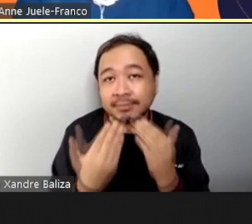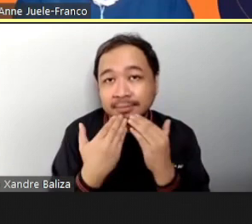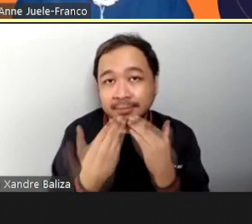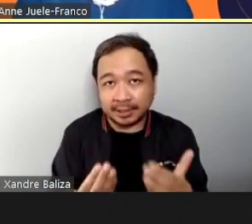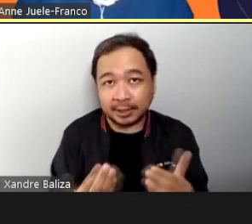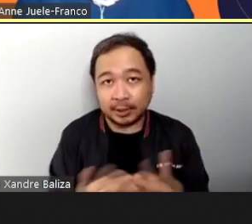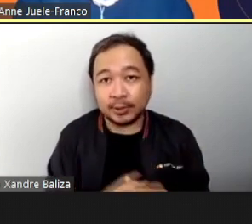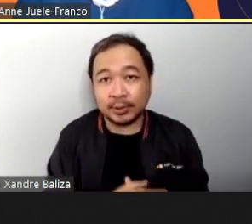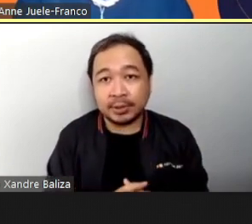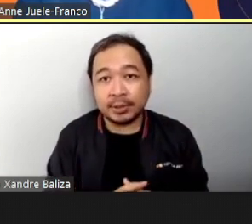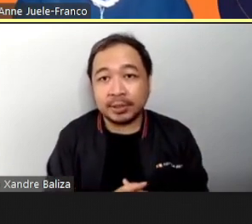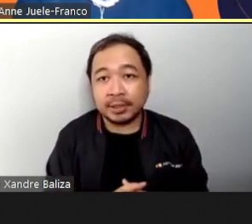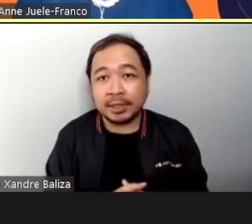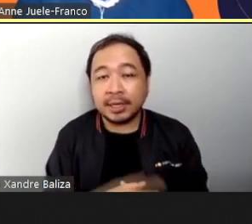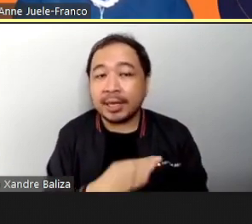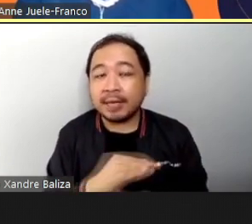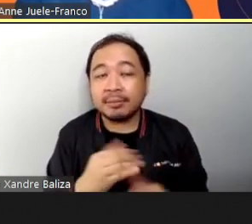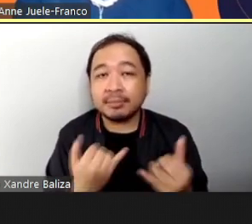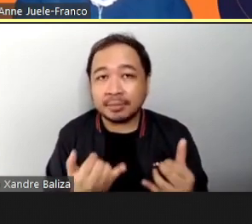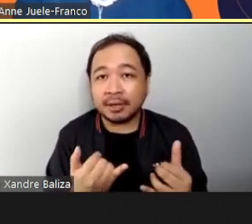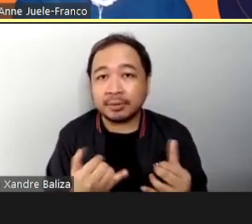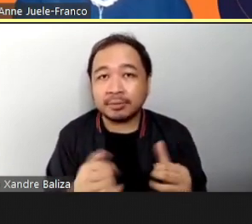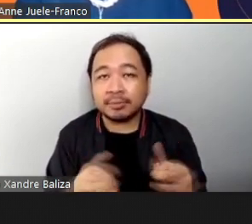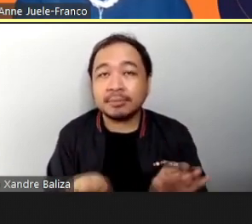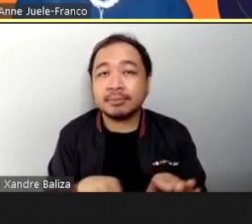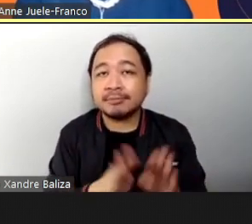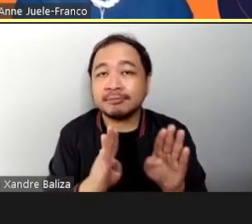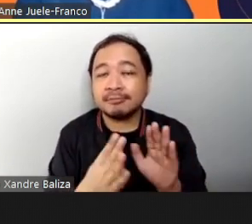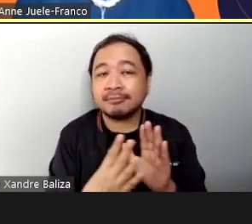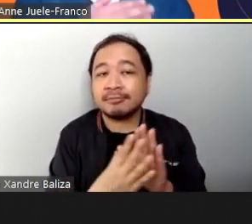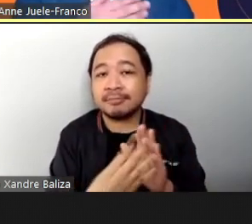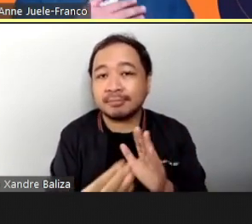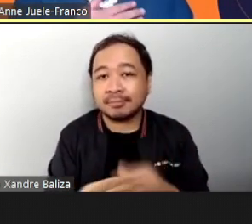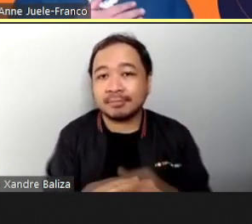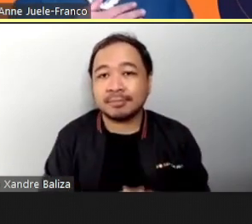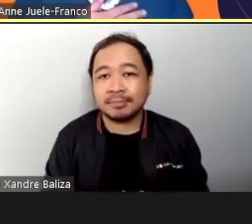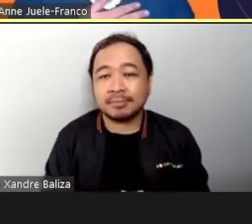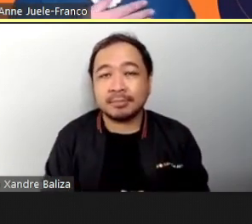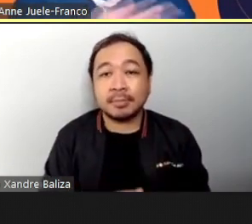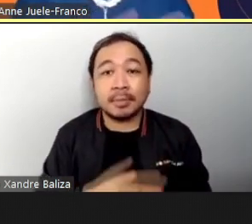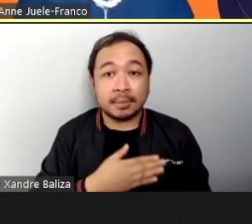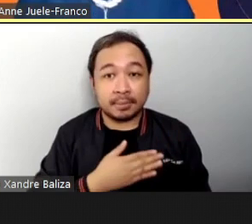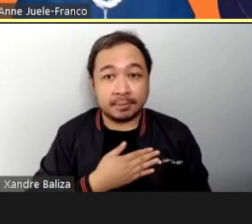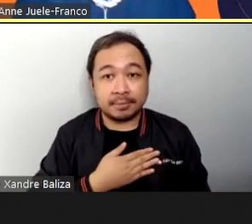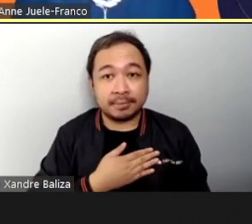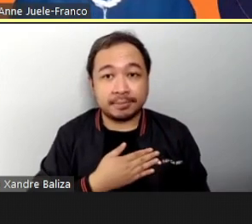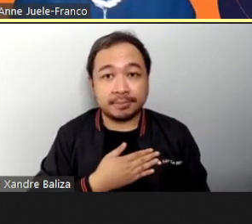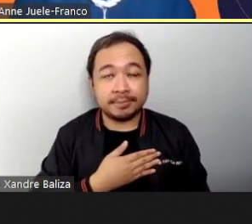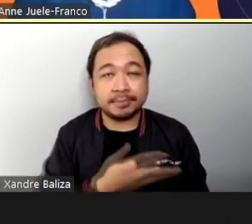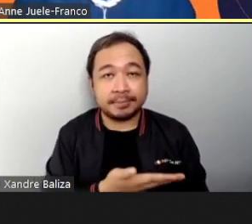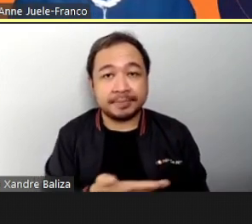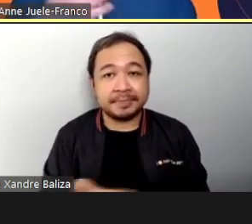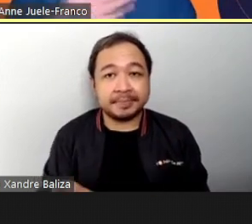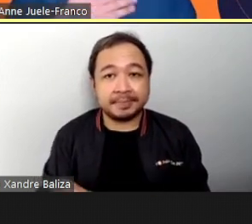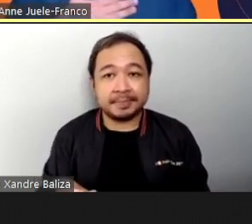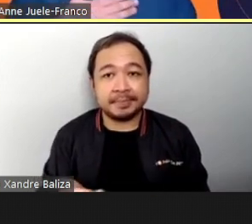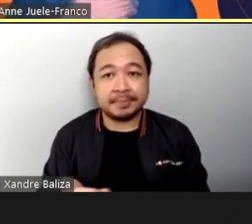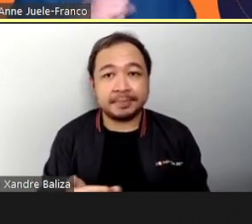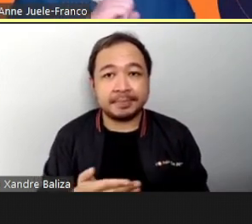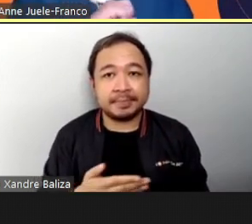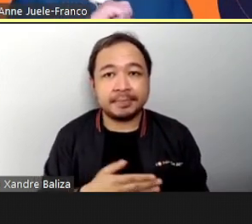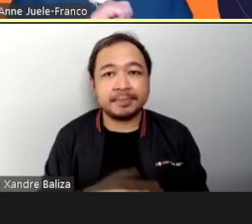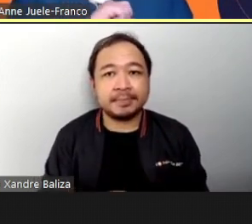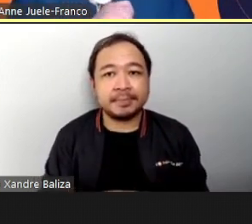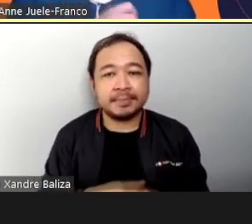and sabay-sabay tayo nating sabihin na ako tayo para